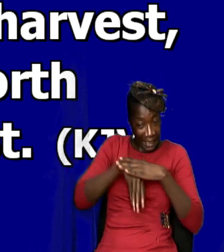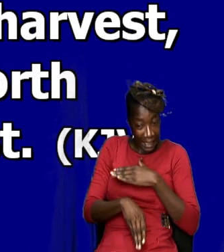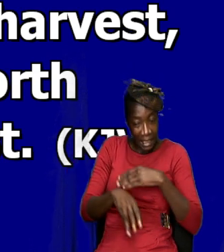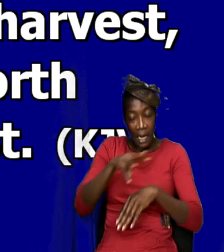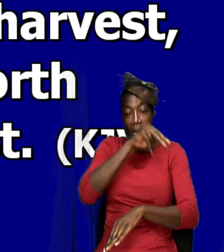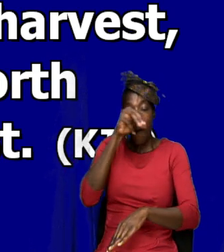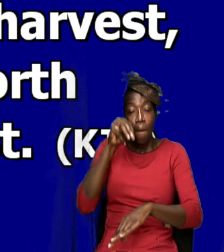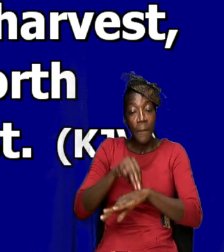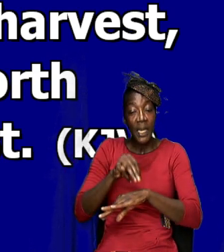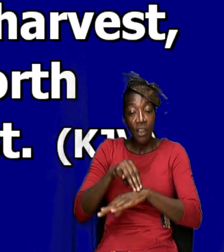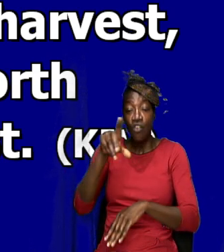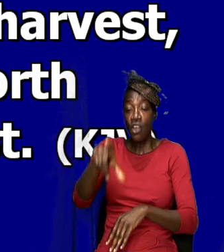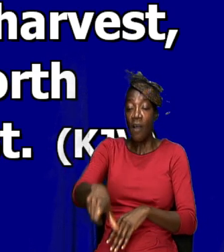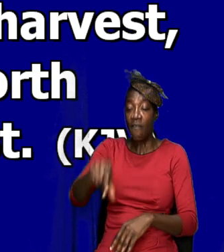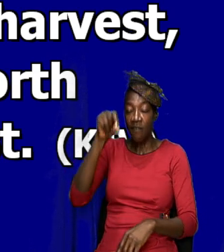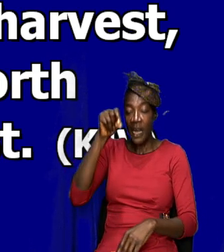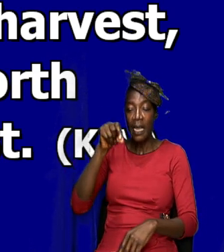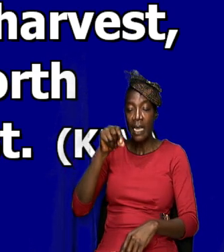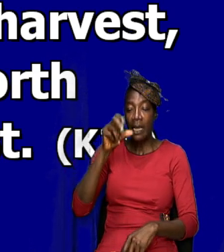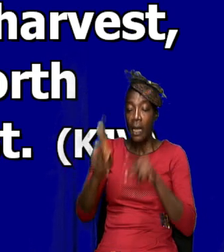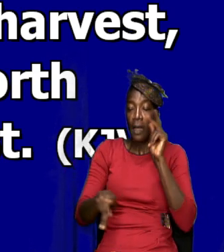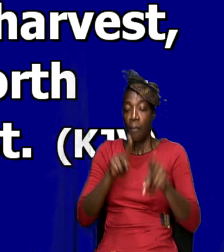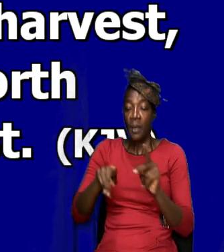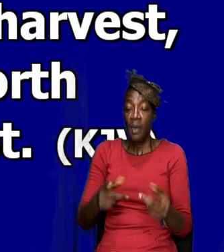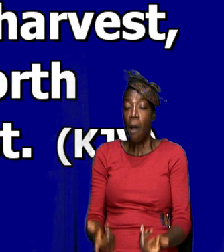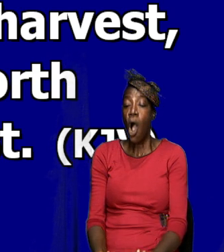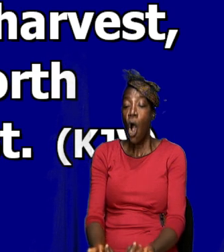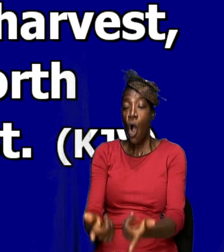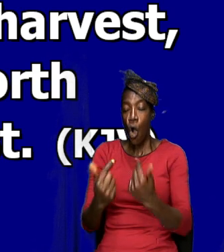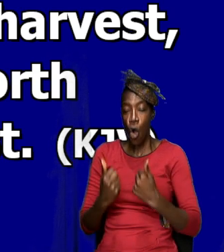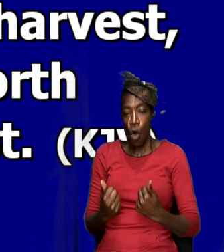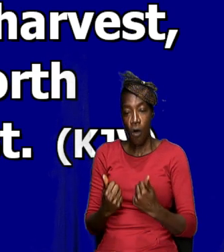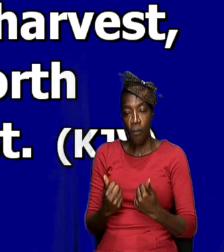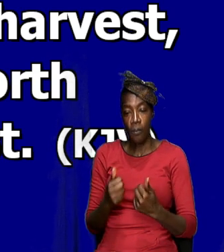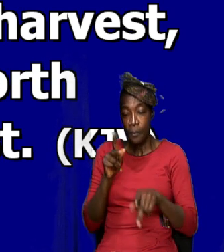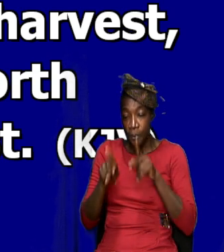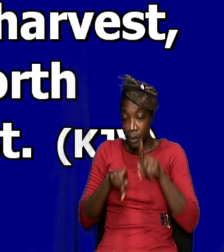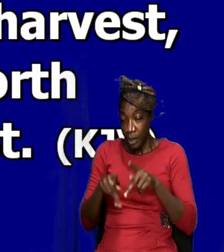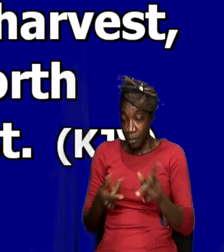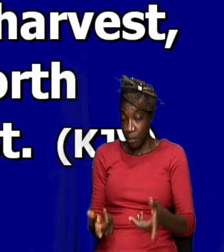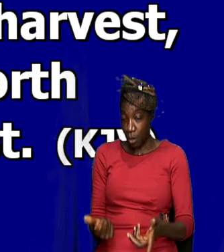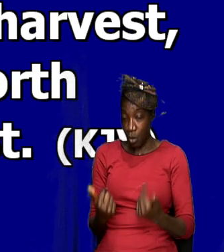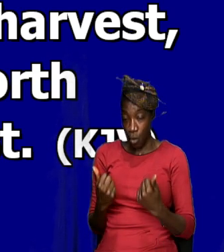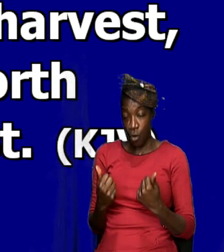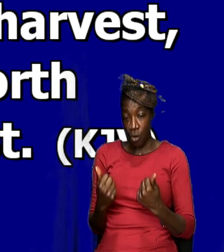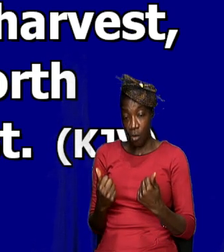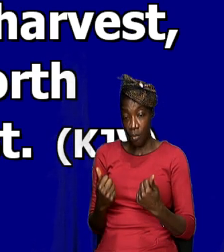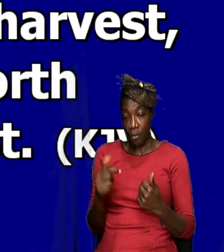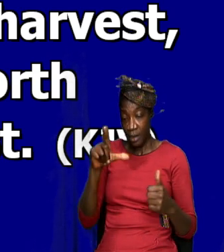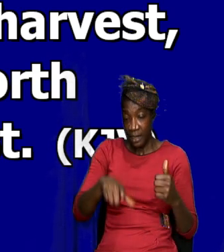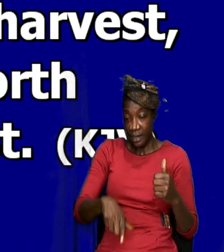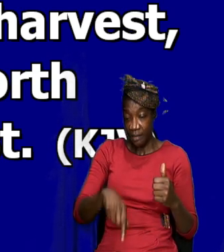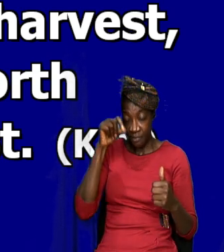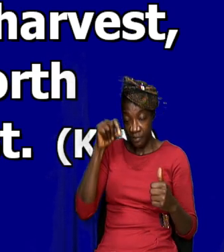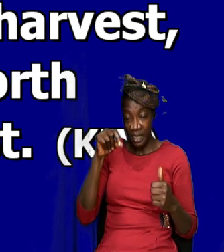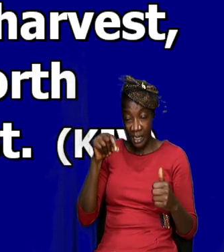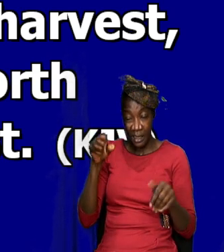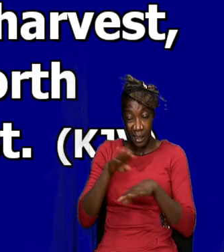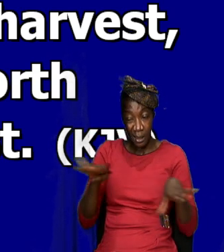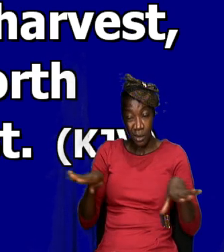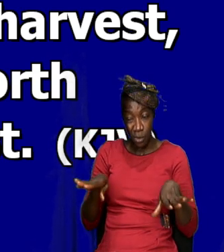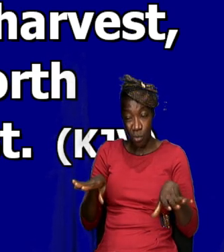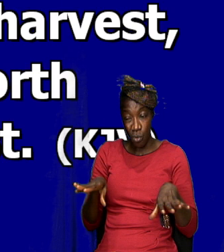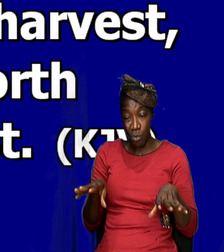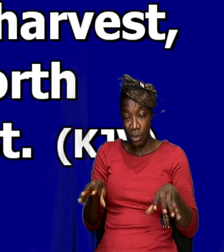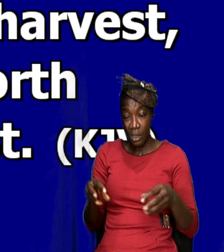ministry, you'll find that people will come. And the people that come, we find that they don't really give